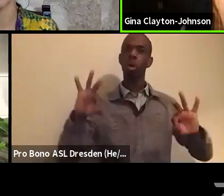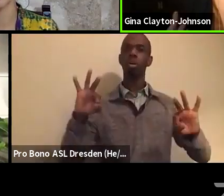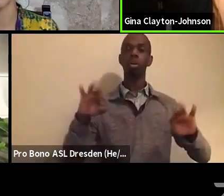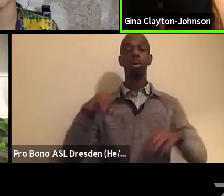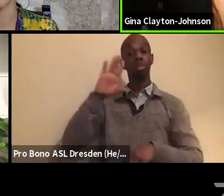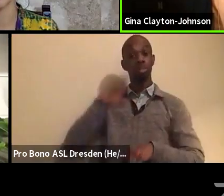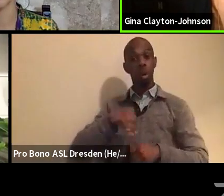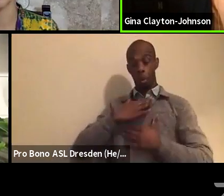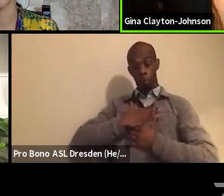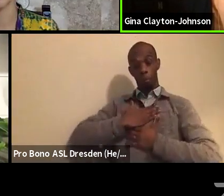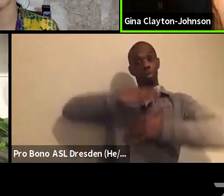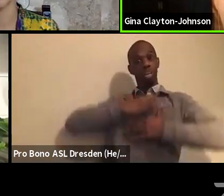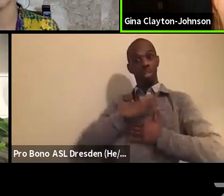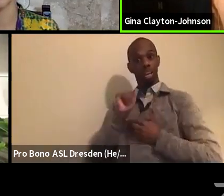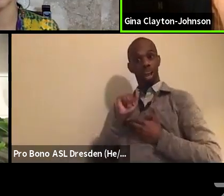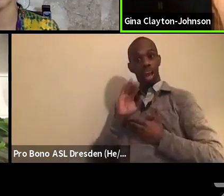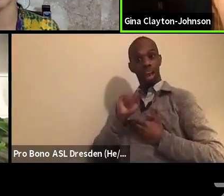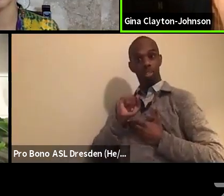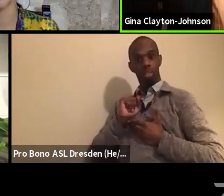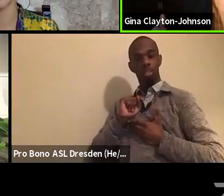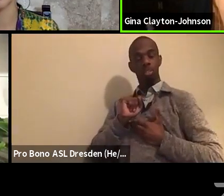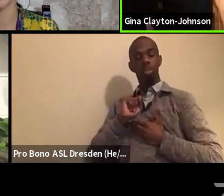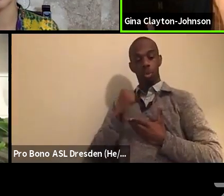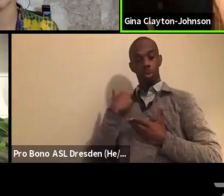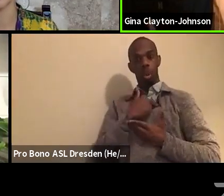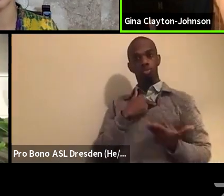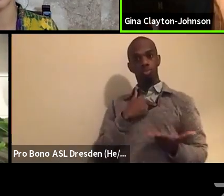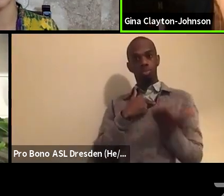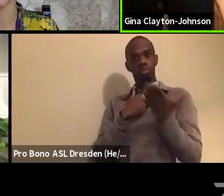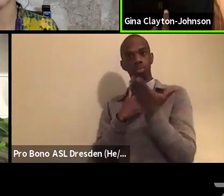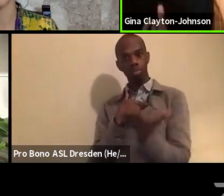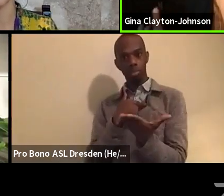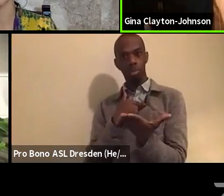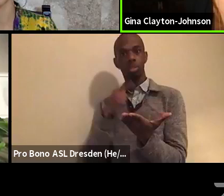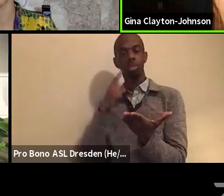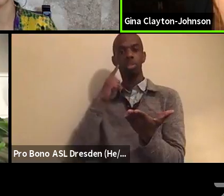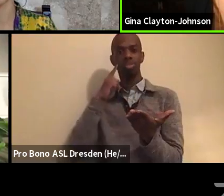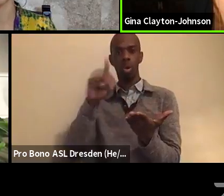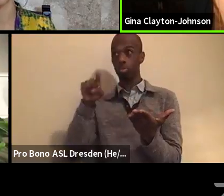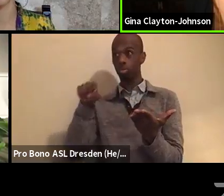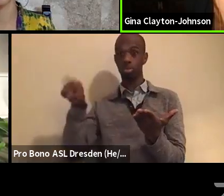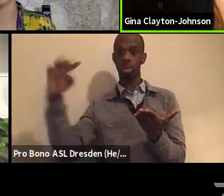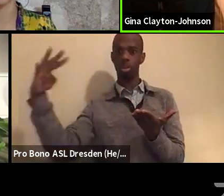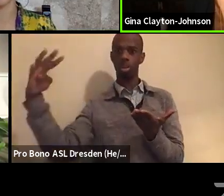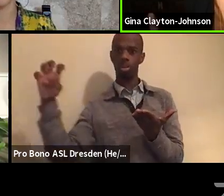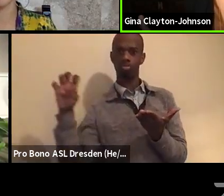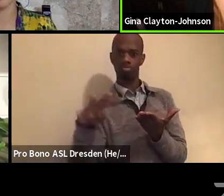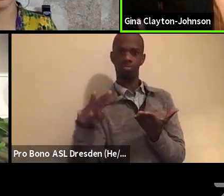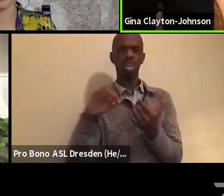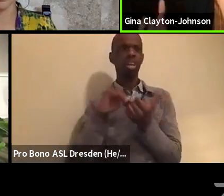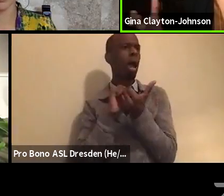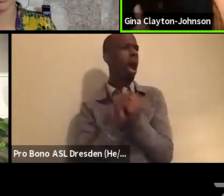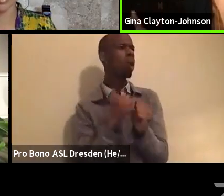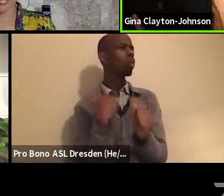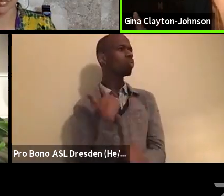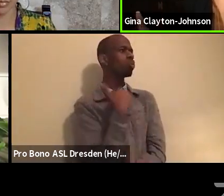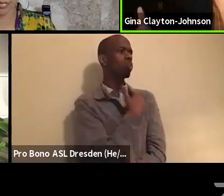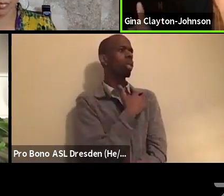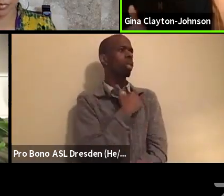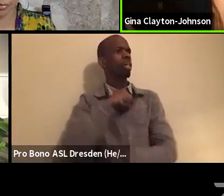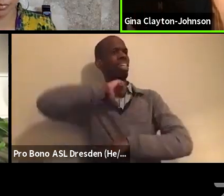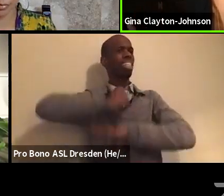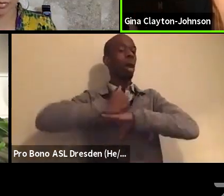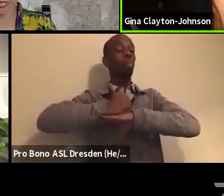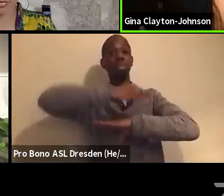the question, what does it take to ensure Black safety in this country? And, and by virtue of our